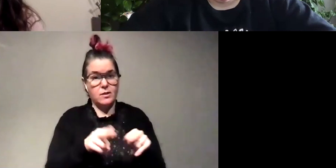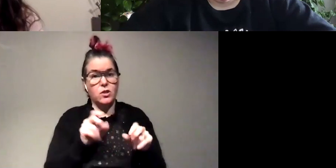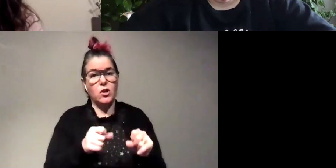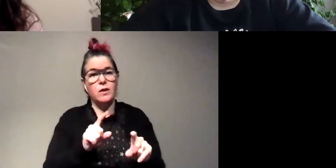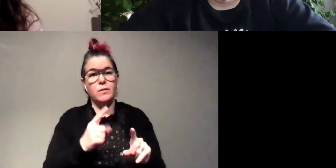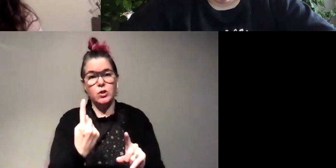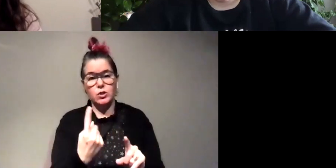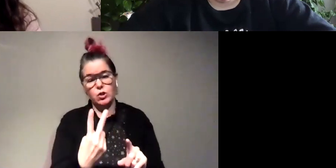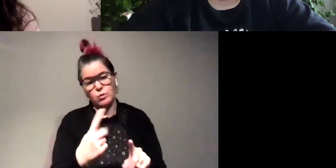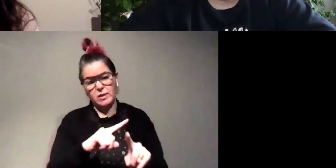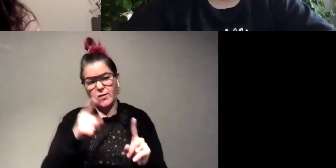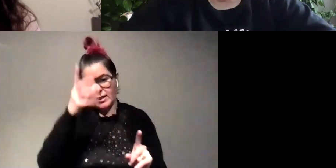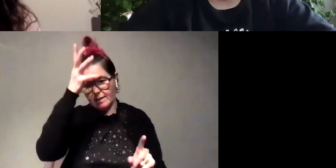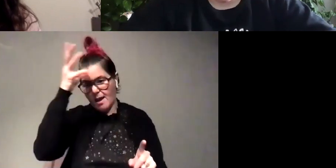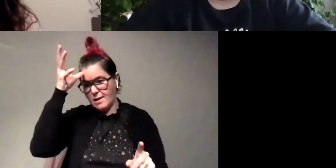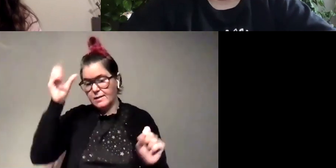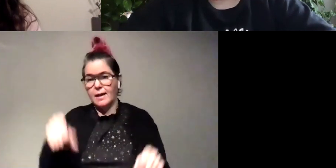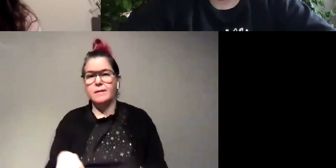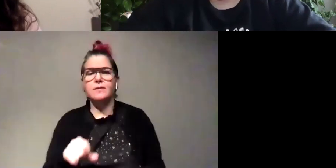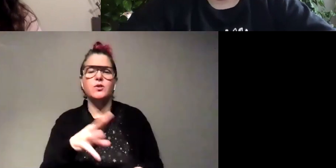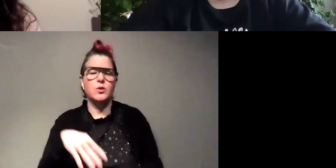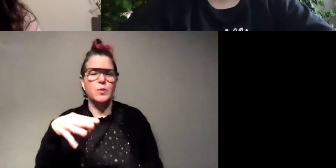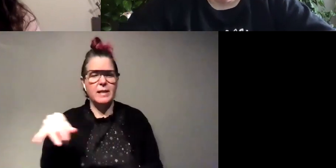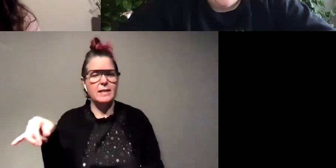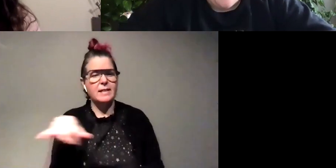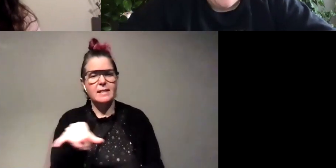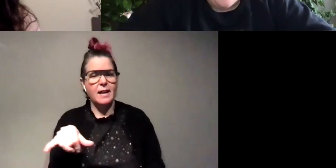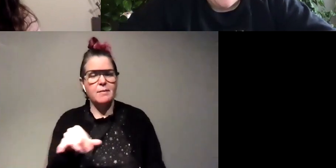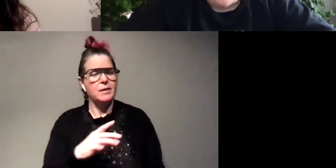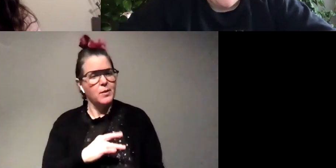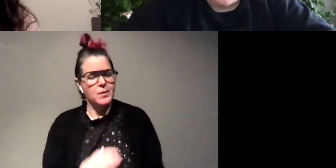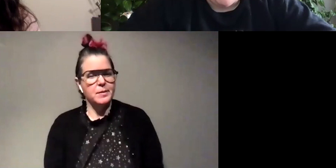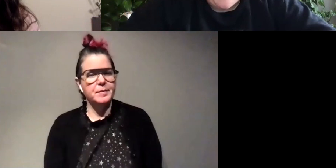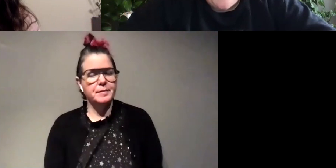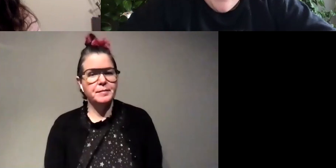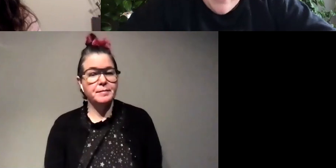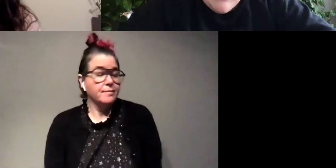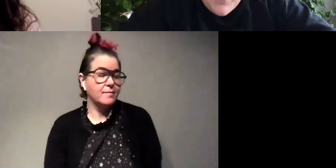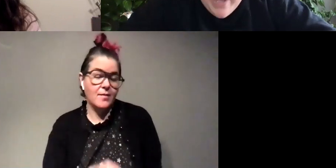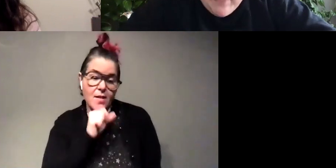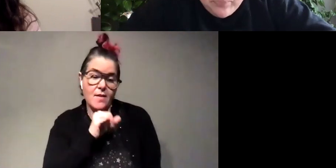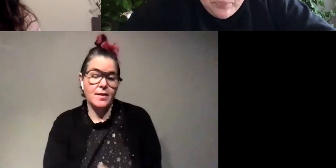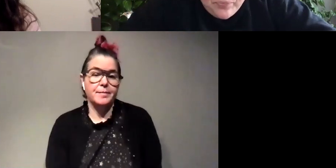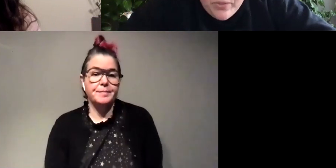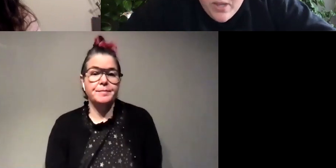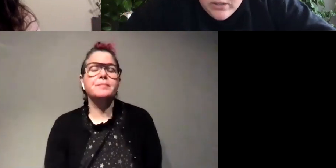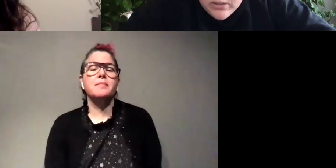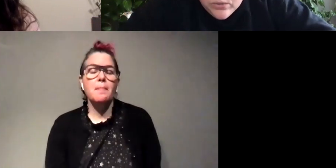different dads basically squid do the same thing it's so cool uh i love i love that um okay